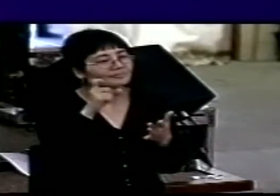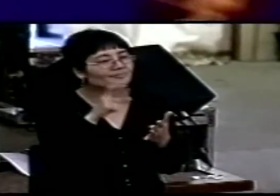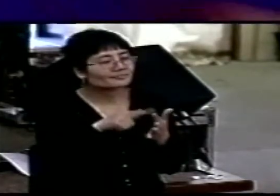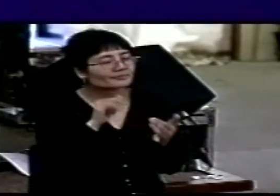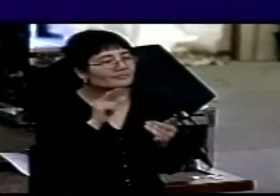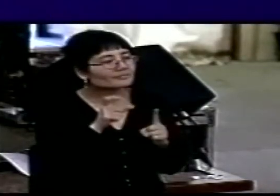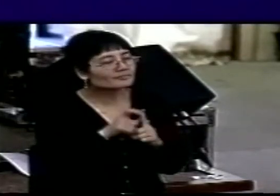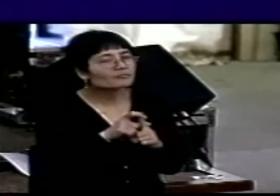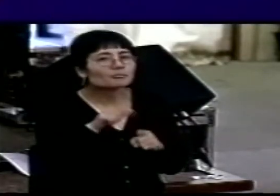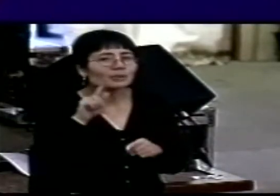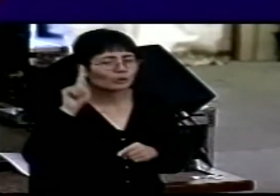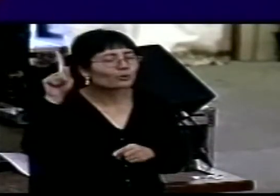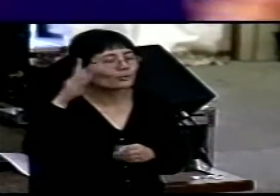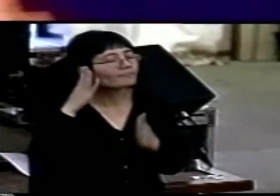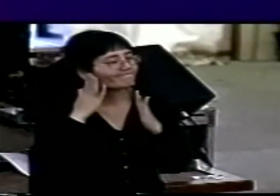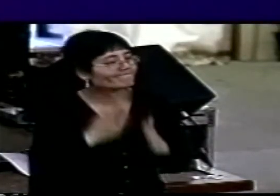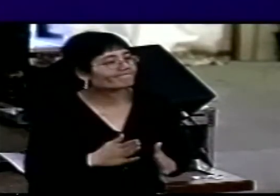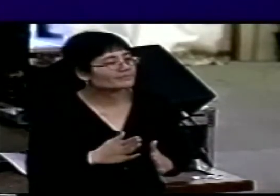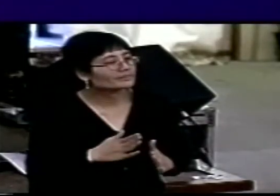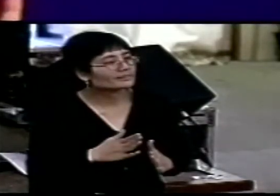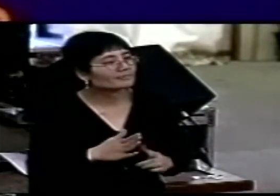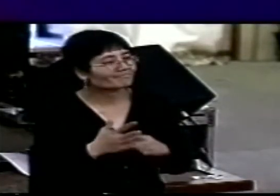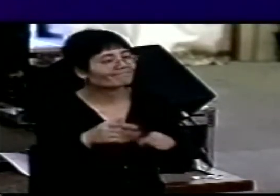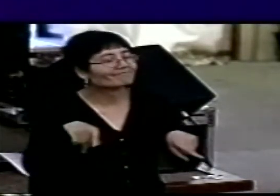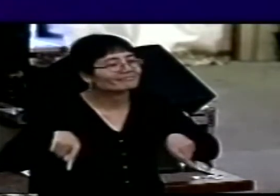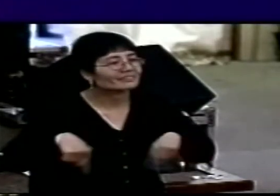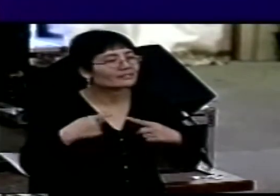had to batter him my prejudice